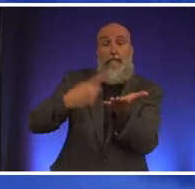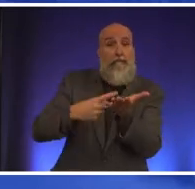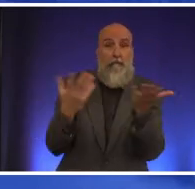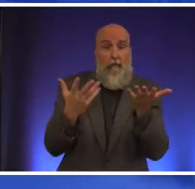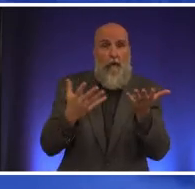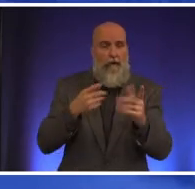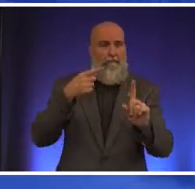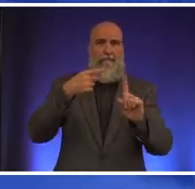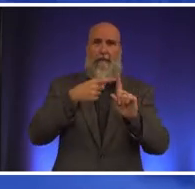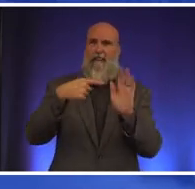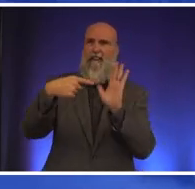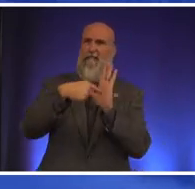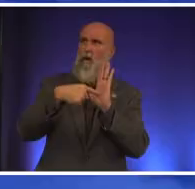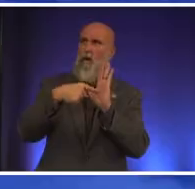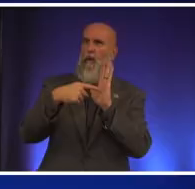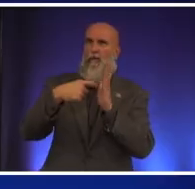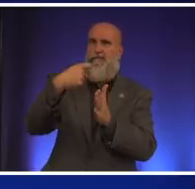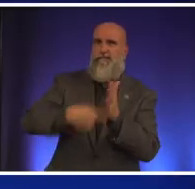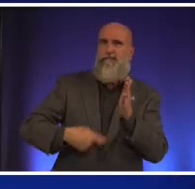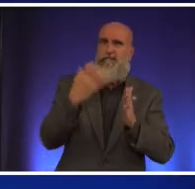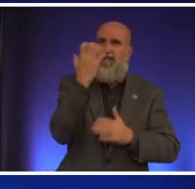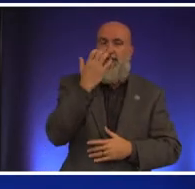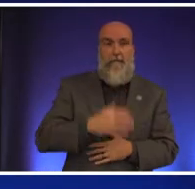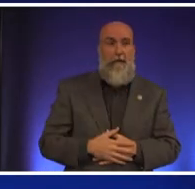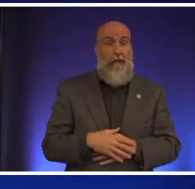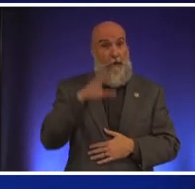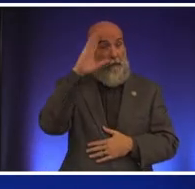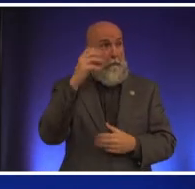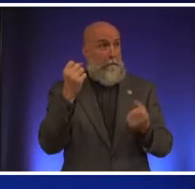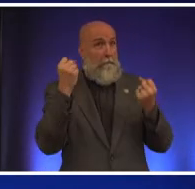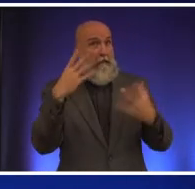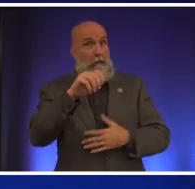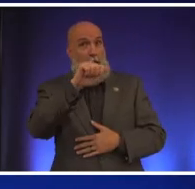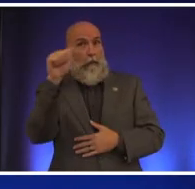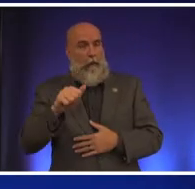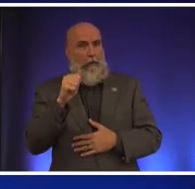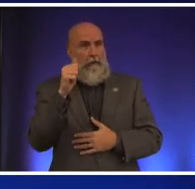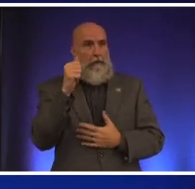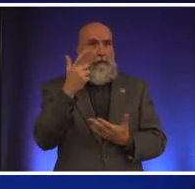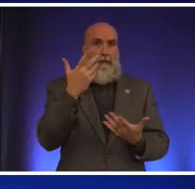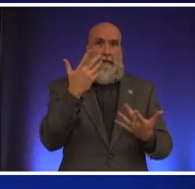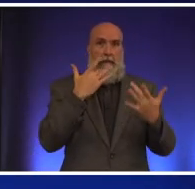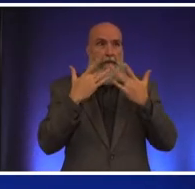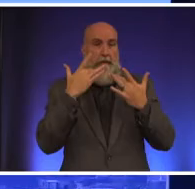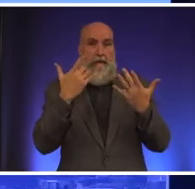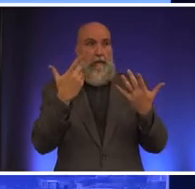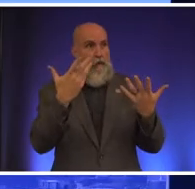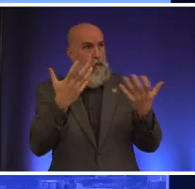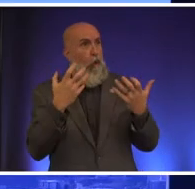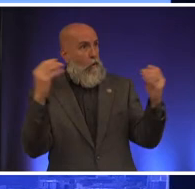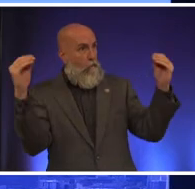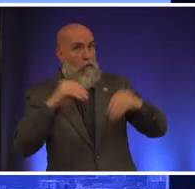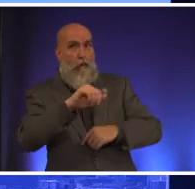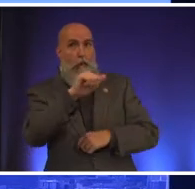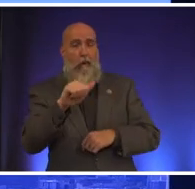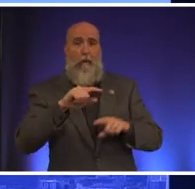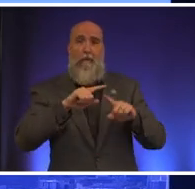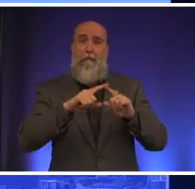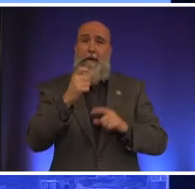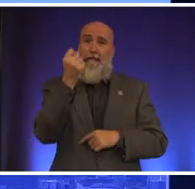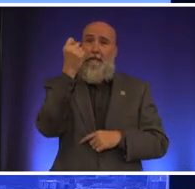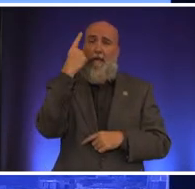affordability as you know on the minds of many Austin is considered a very desirable place to live but it's also